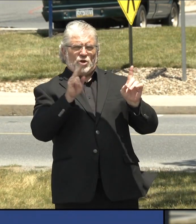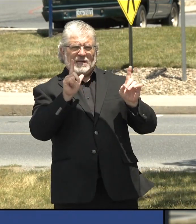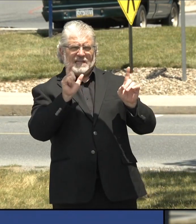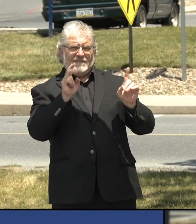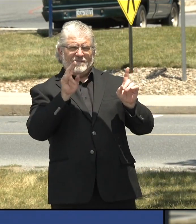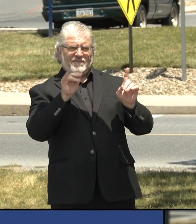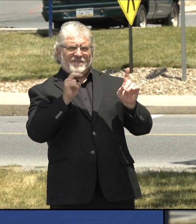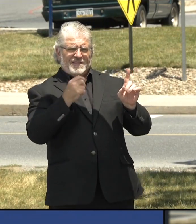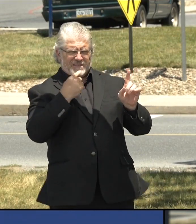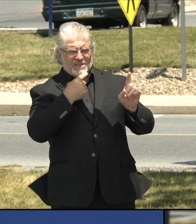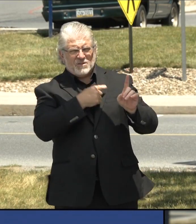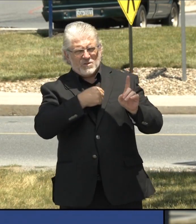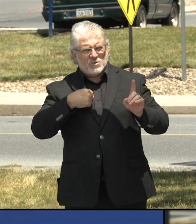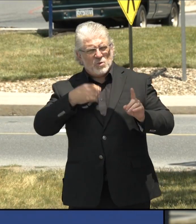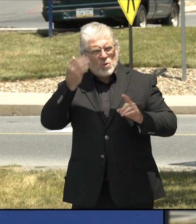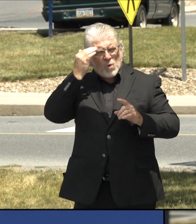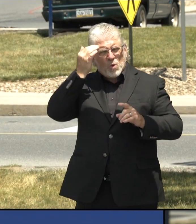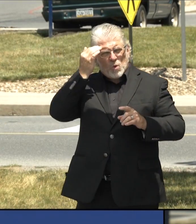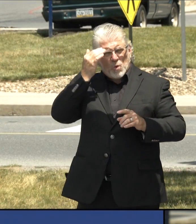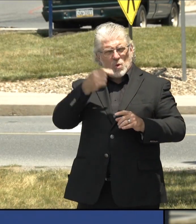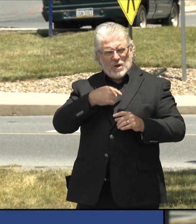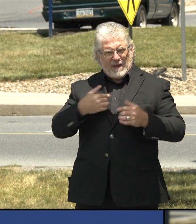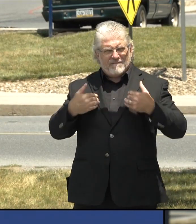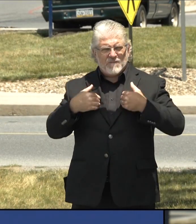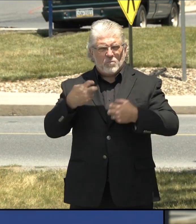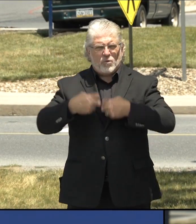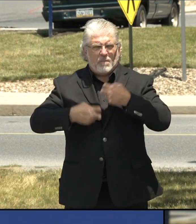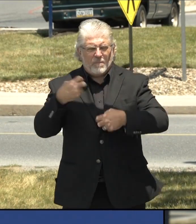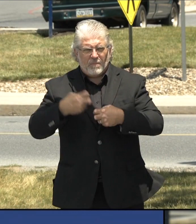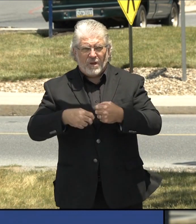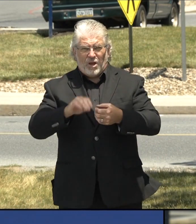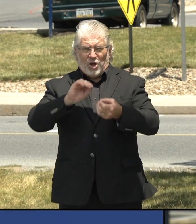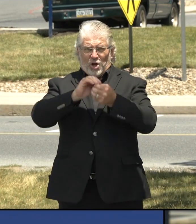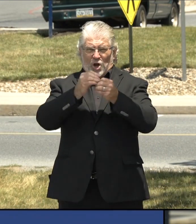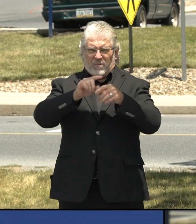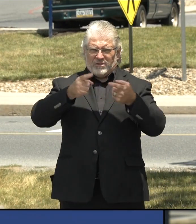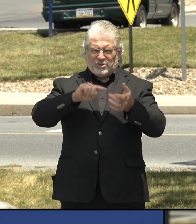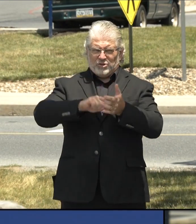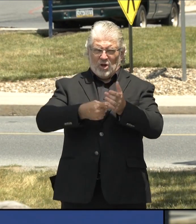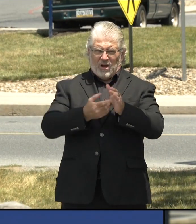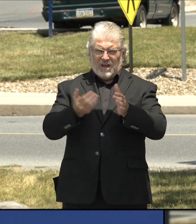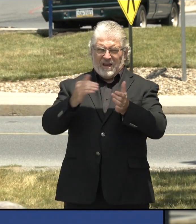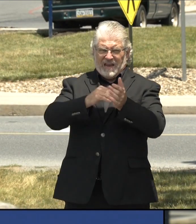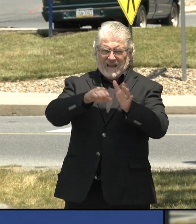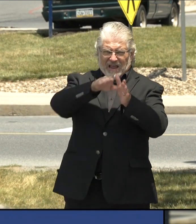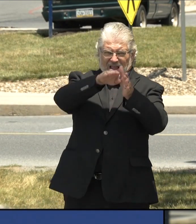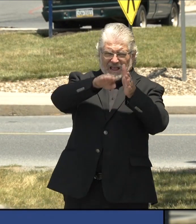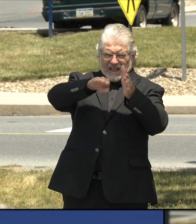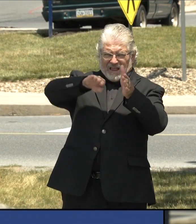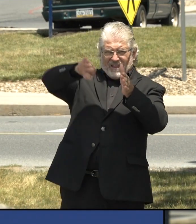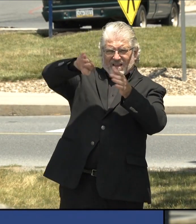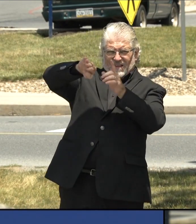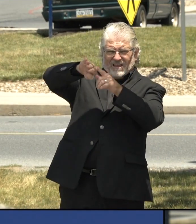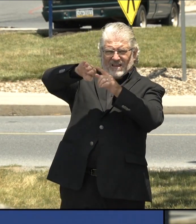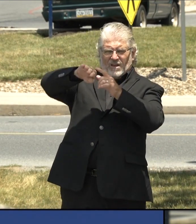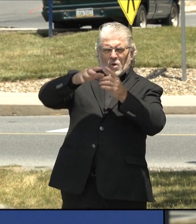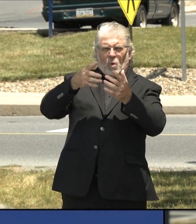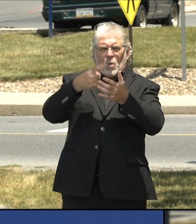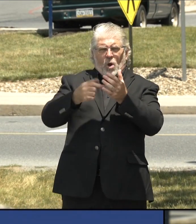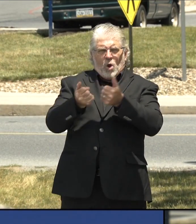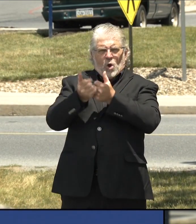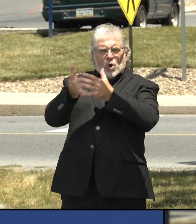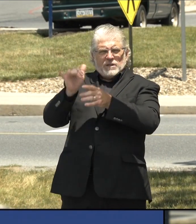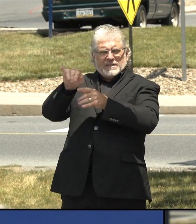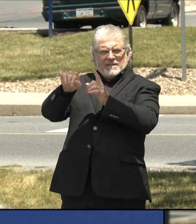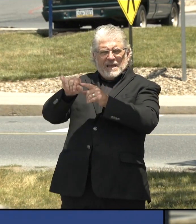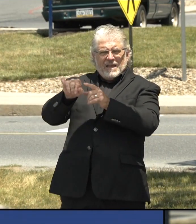know when we have a problem, we see this uptick in, in cases beyond what's happening with the increase in testing capacity. That doesn't tell us